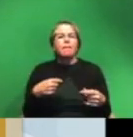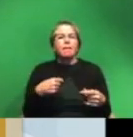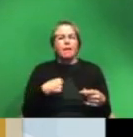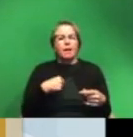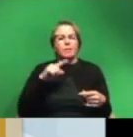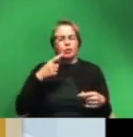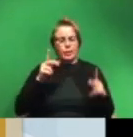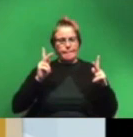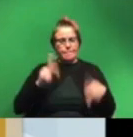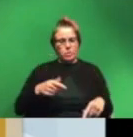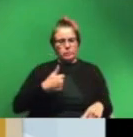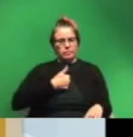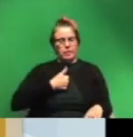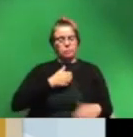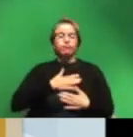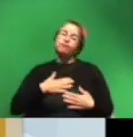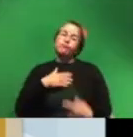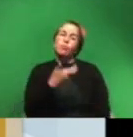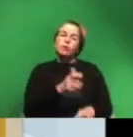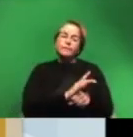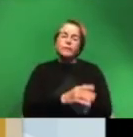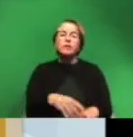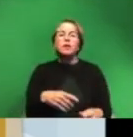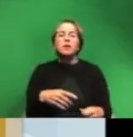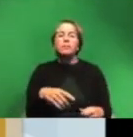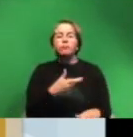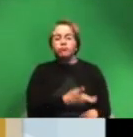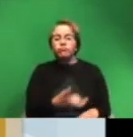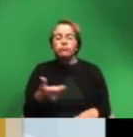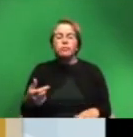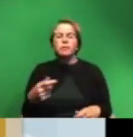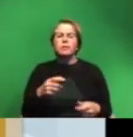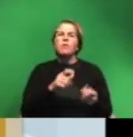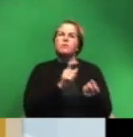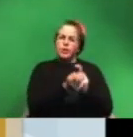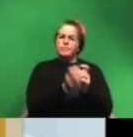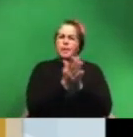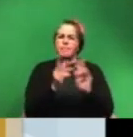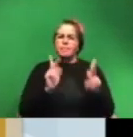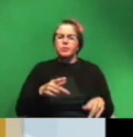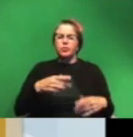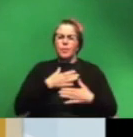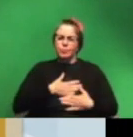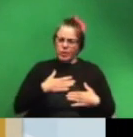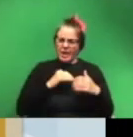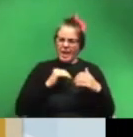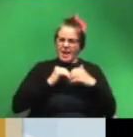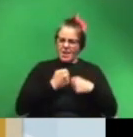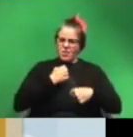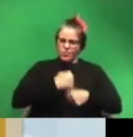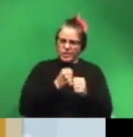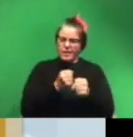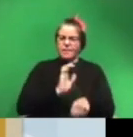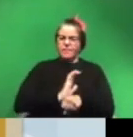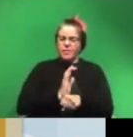a person who enjoyed watching films and was consuming them to a person who really was appreciating how they were created they were